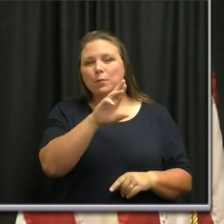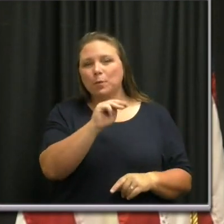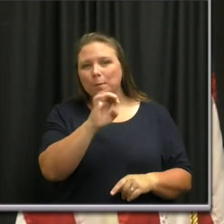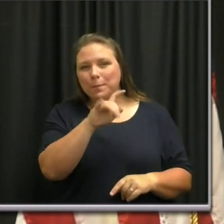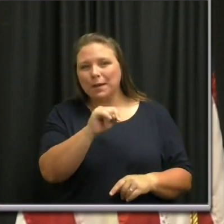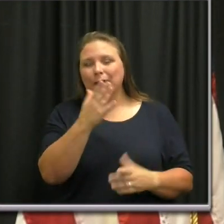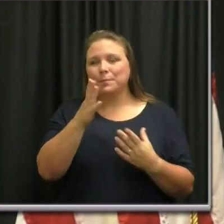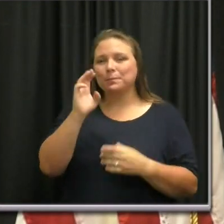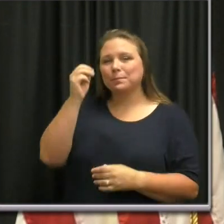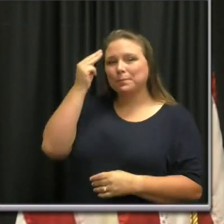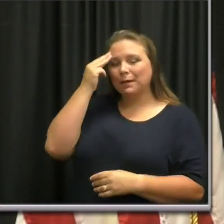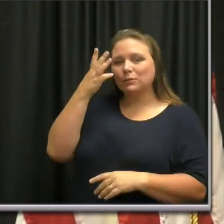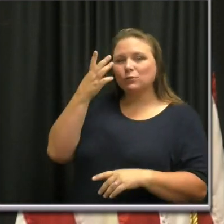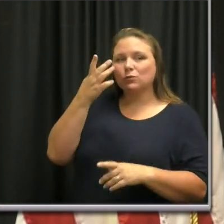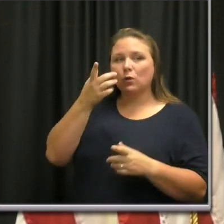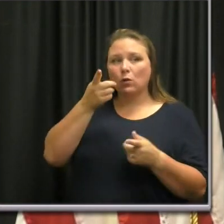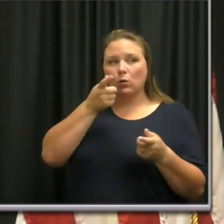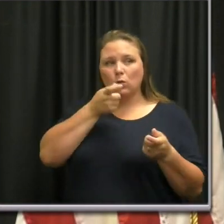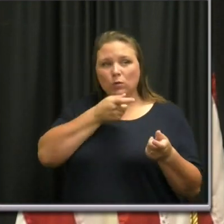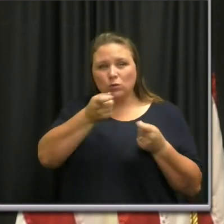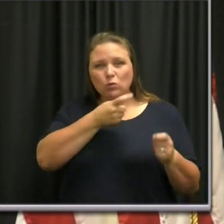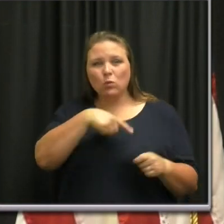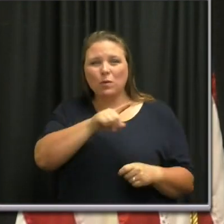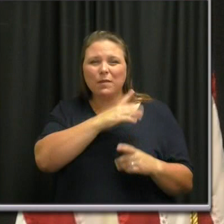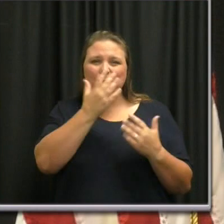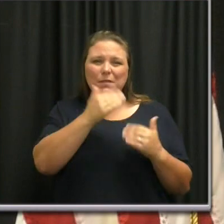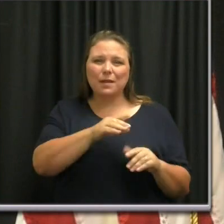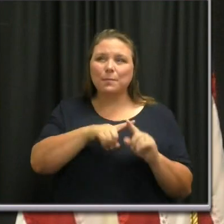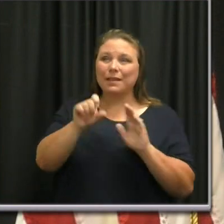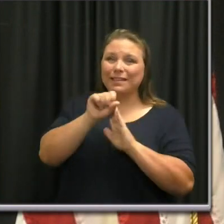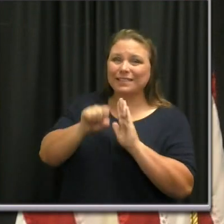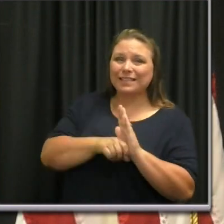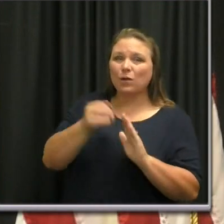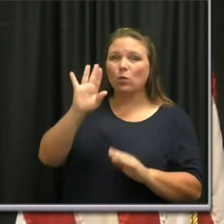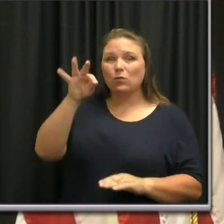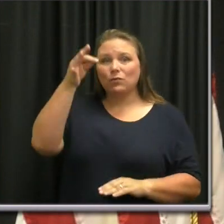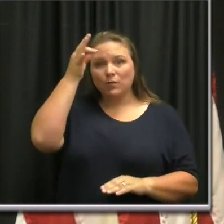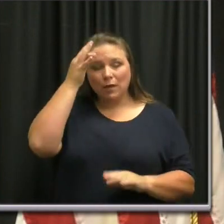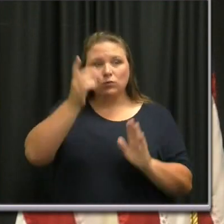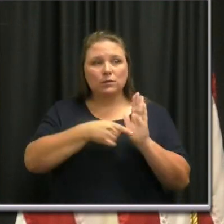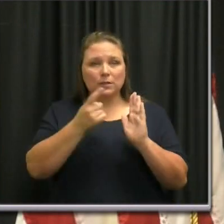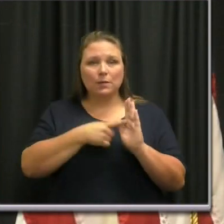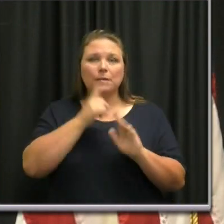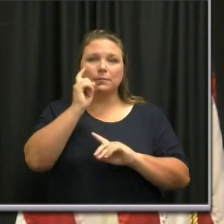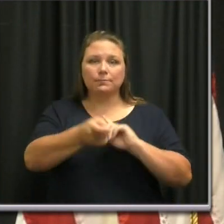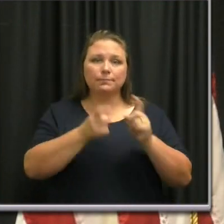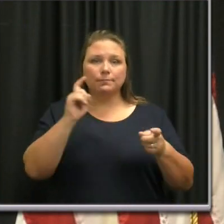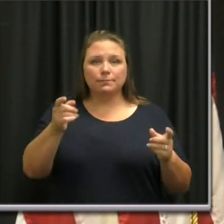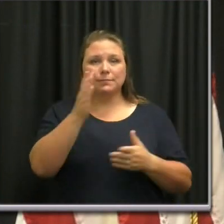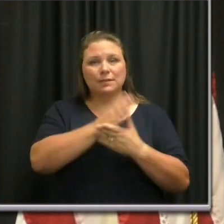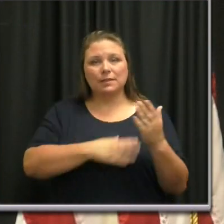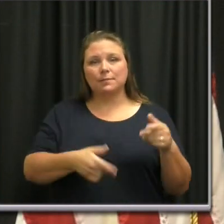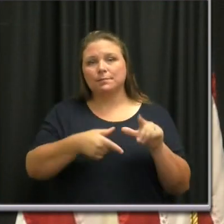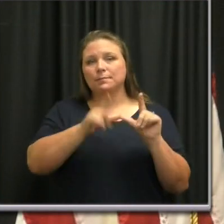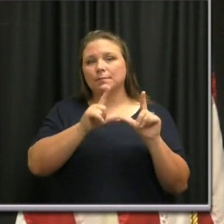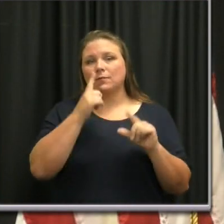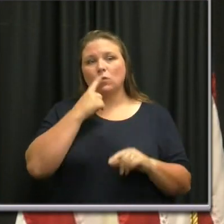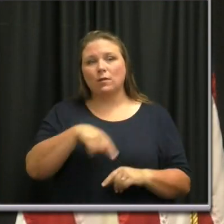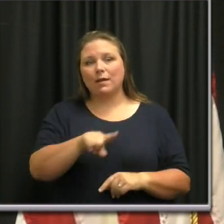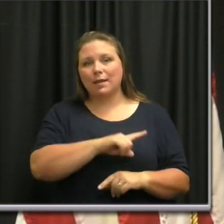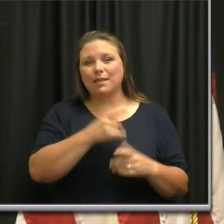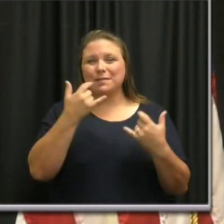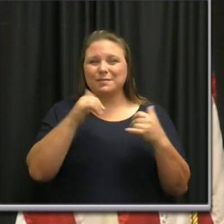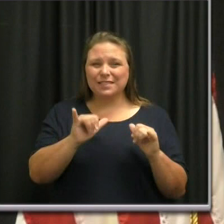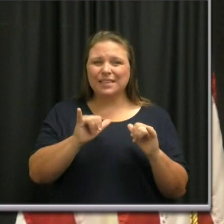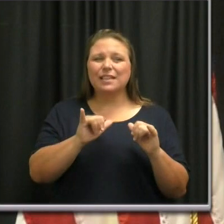Metro government, uh, regulates them to a certain extent, the state and even the federal government issues some, uh, permits for those. So we're still